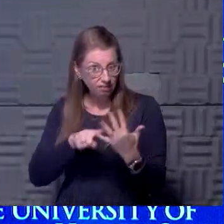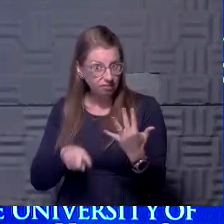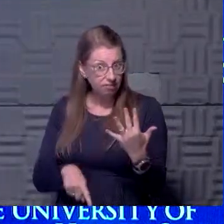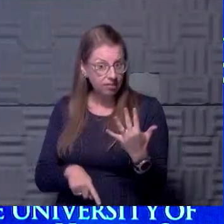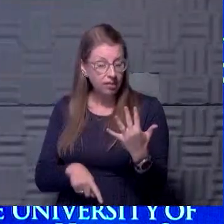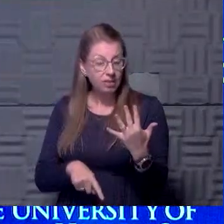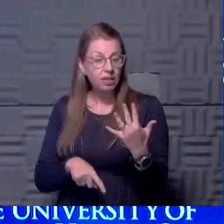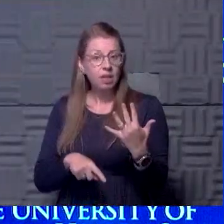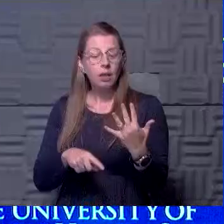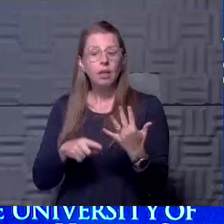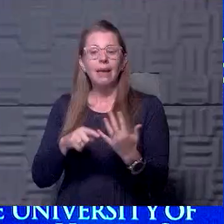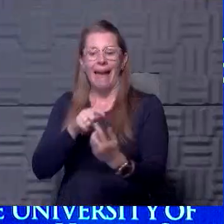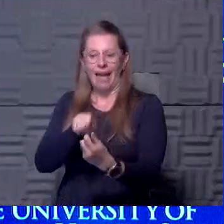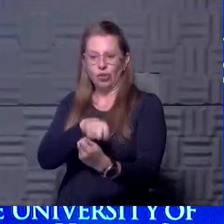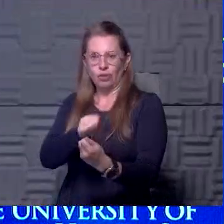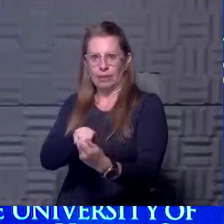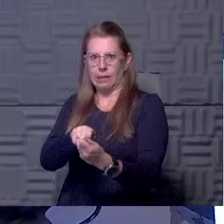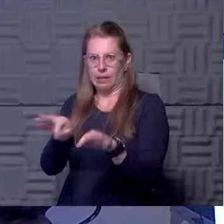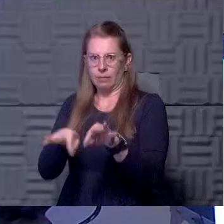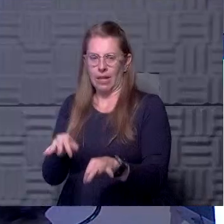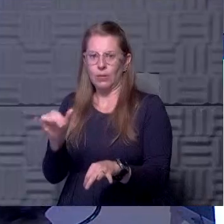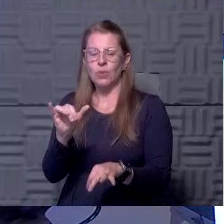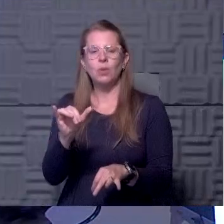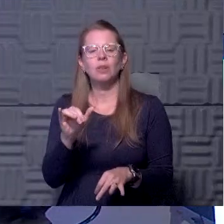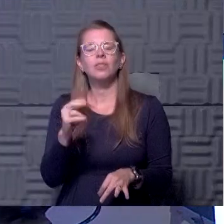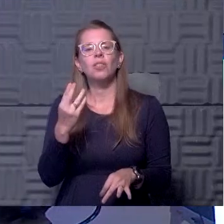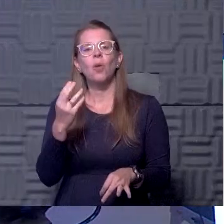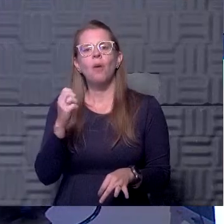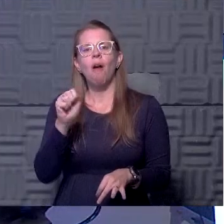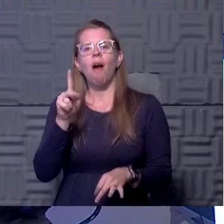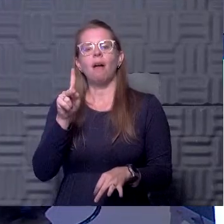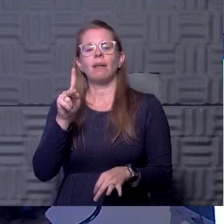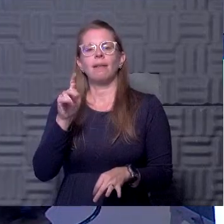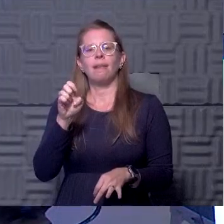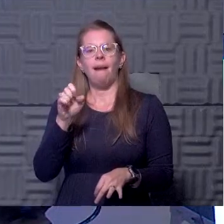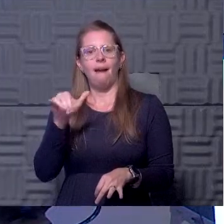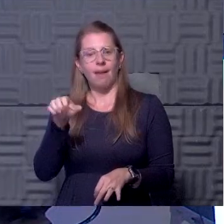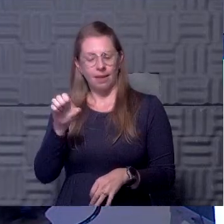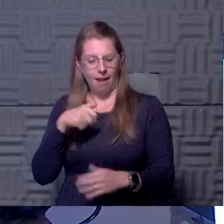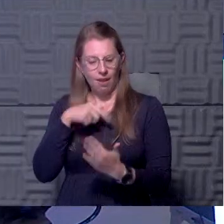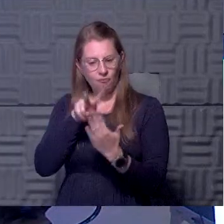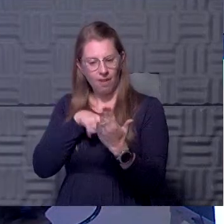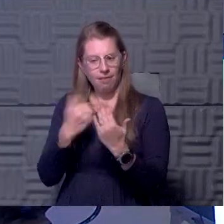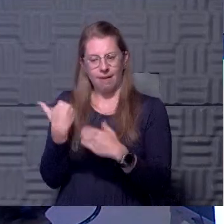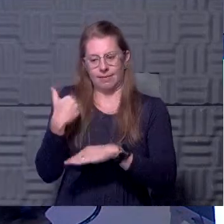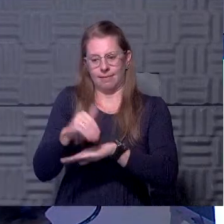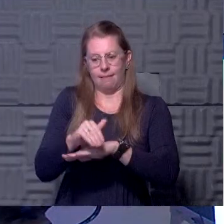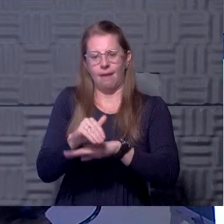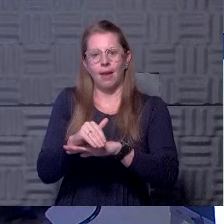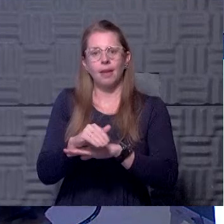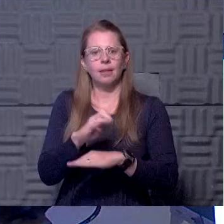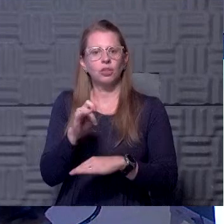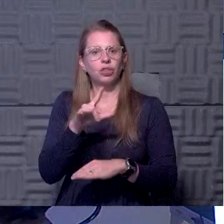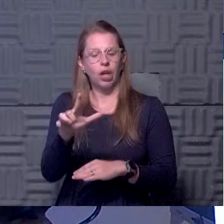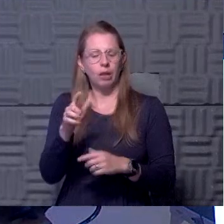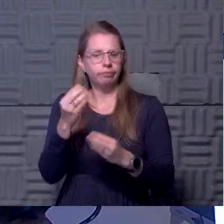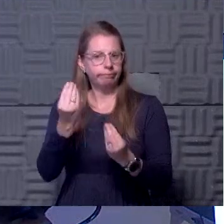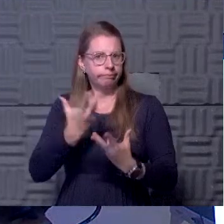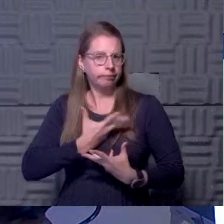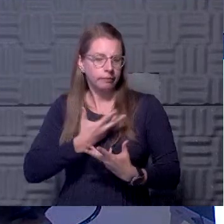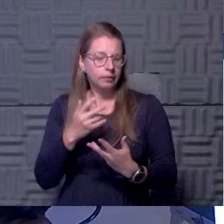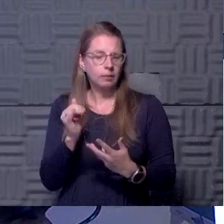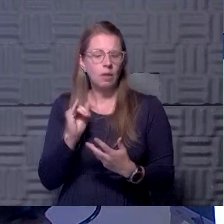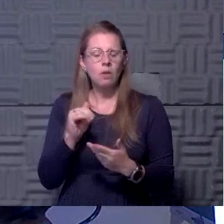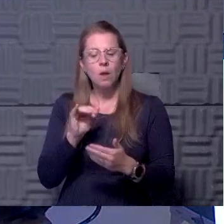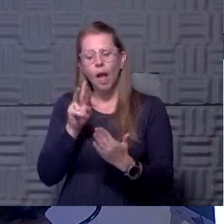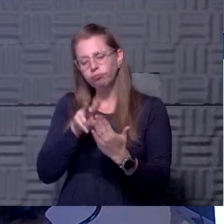And you might want to talk about the accuracy. Hawkeye. So, you know, when I went and tried, I read about that last night, uh, Jill, this, of course, and she'd sent that out and I